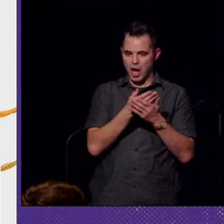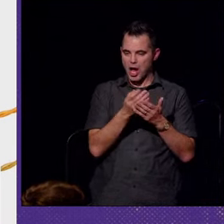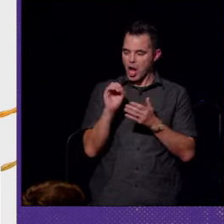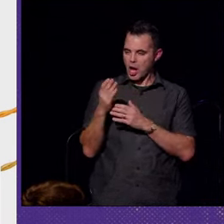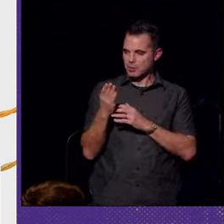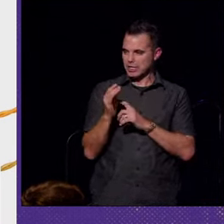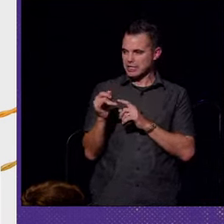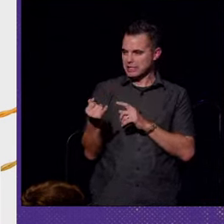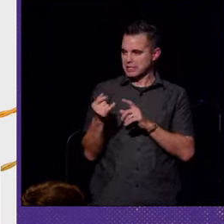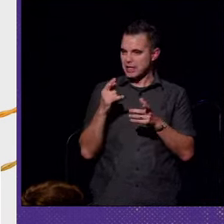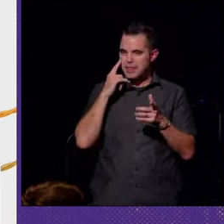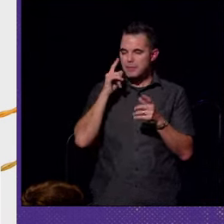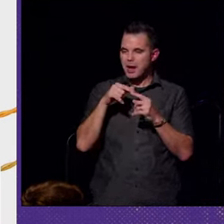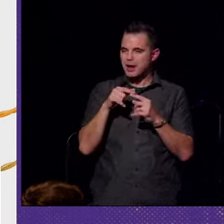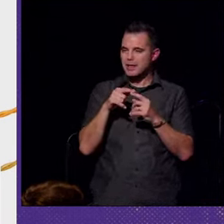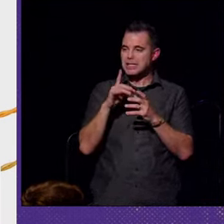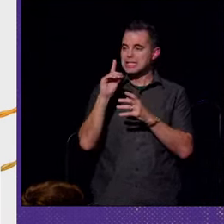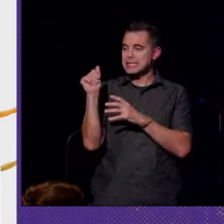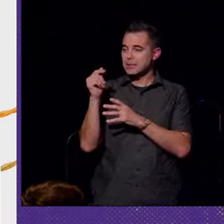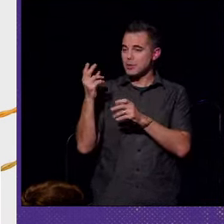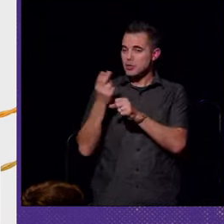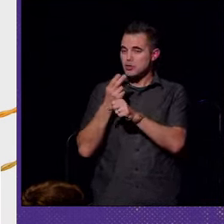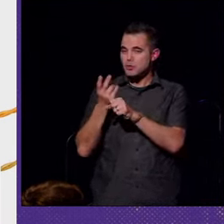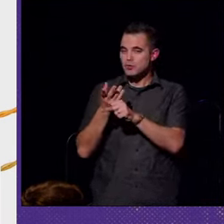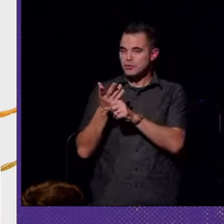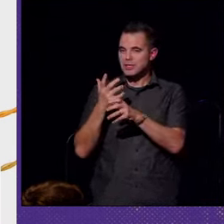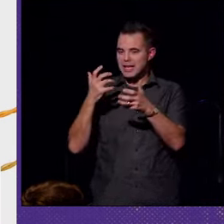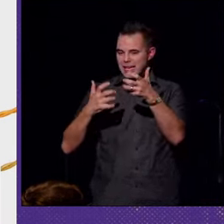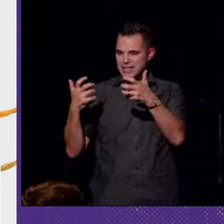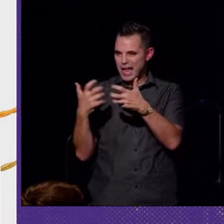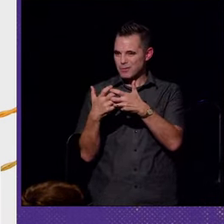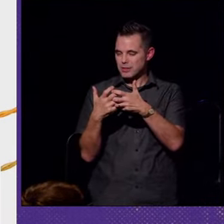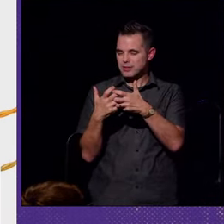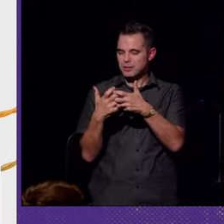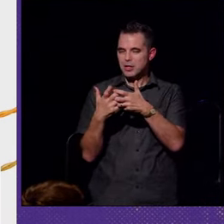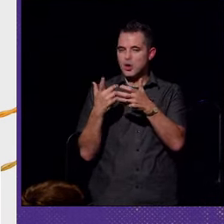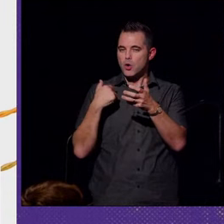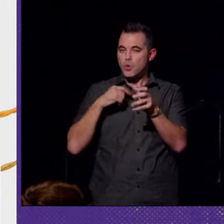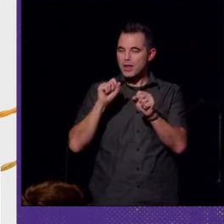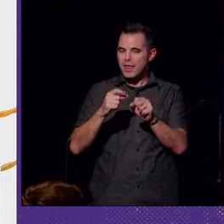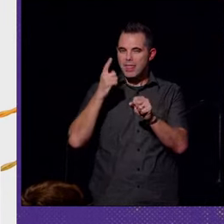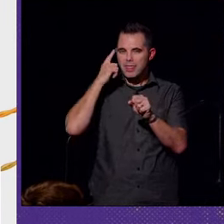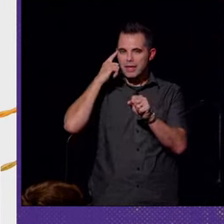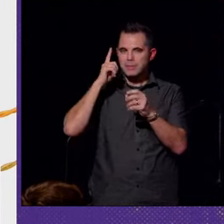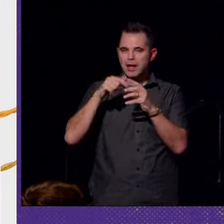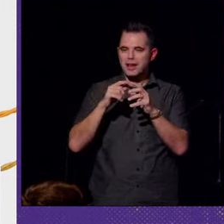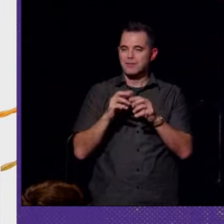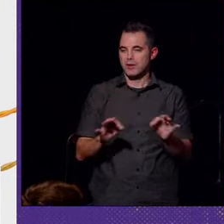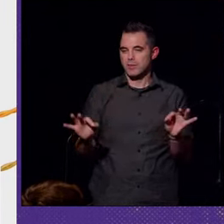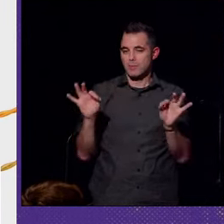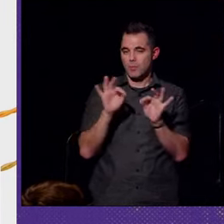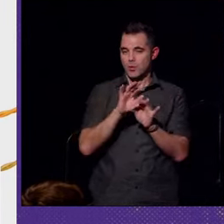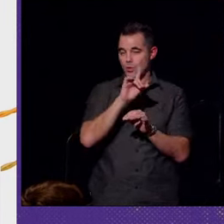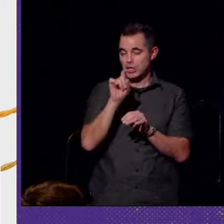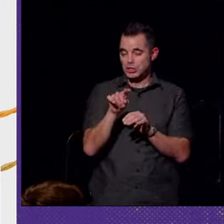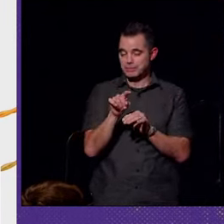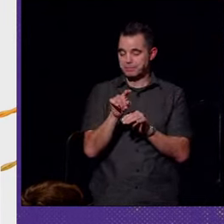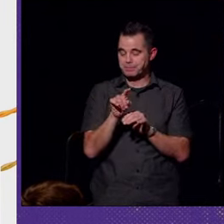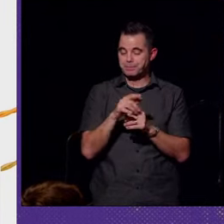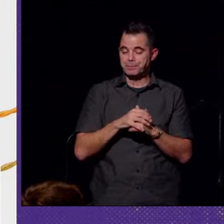to think about disabled use and adaption, we can then think about a very important question.